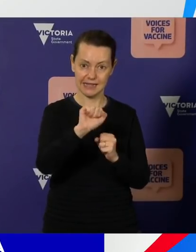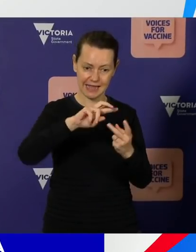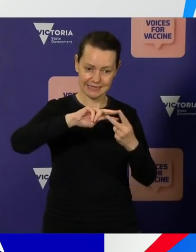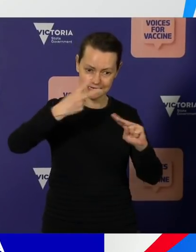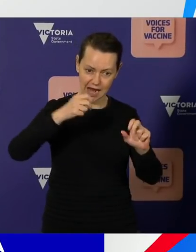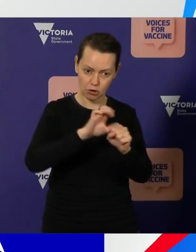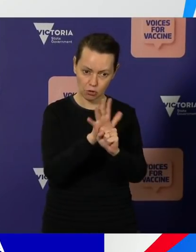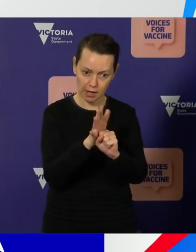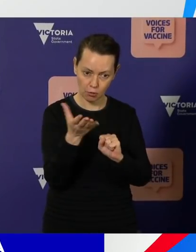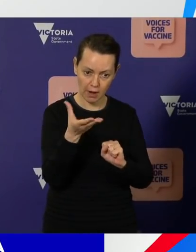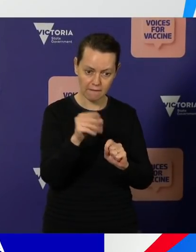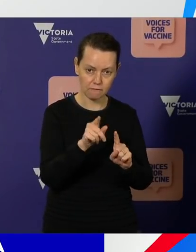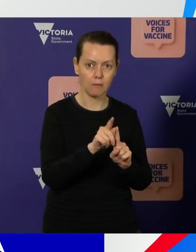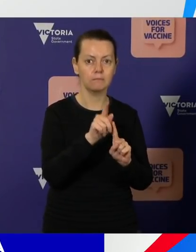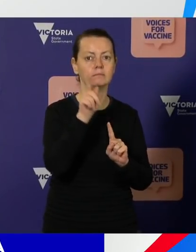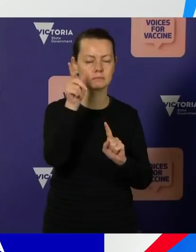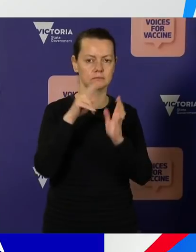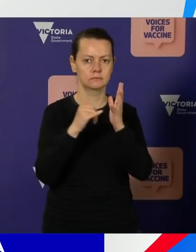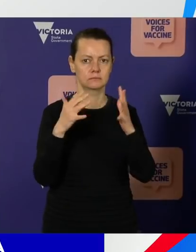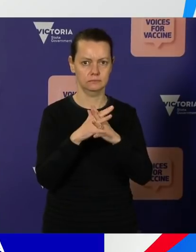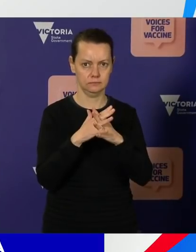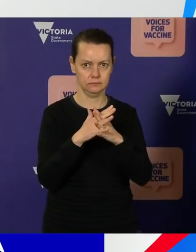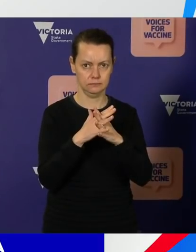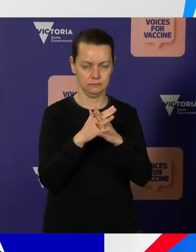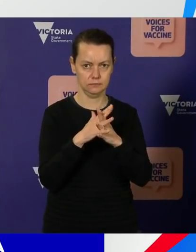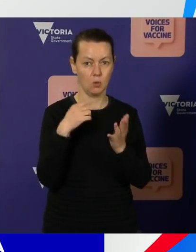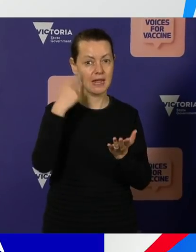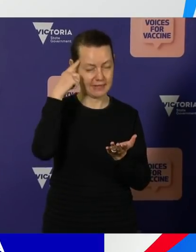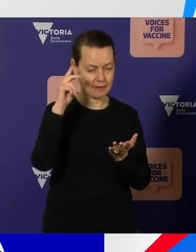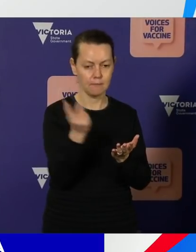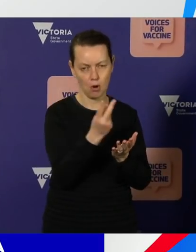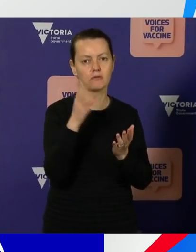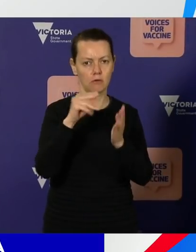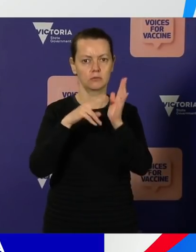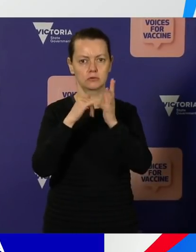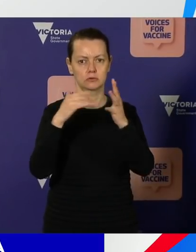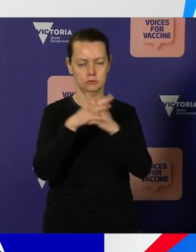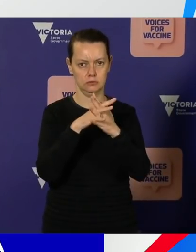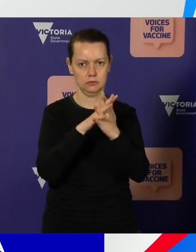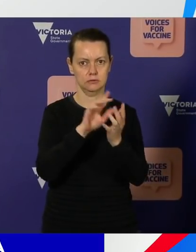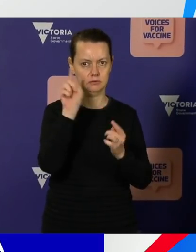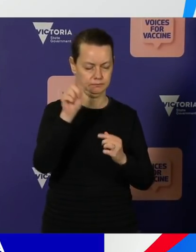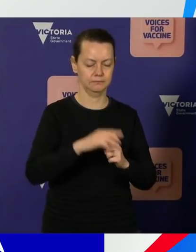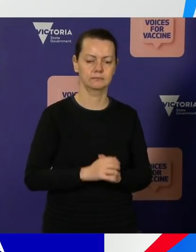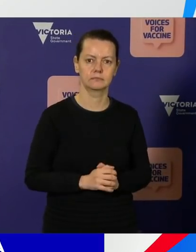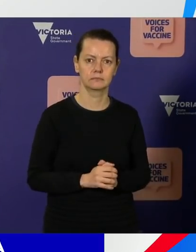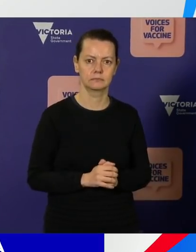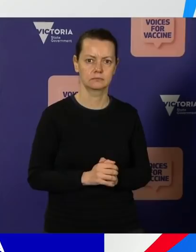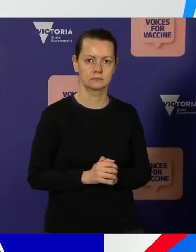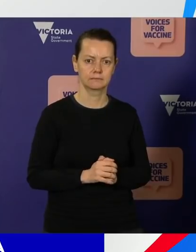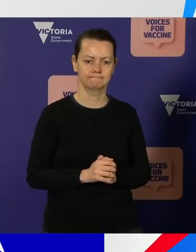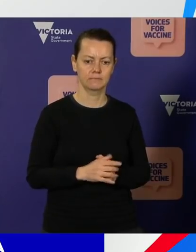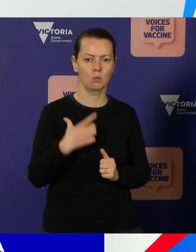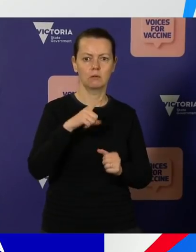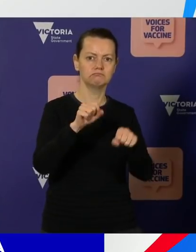a different source than what is currently active within Victoria. We believe both have acquired their infection interstate in New South Wales in the course of their